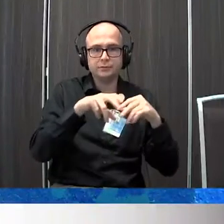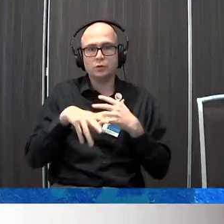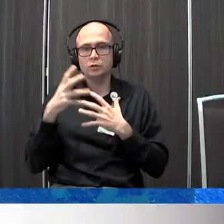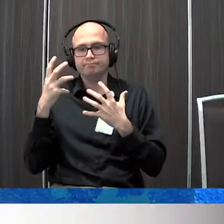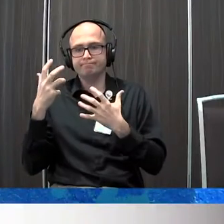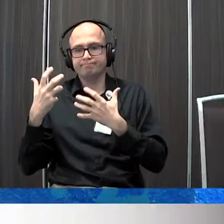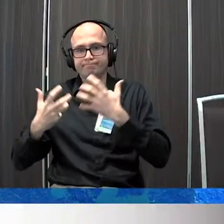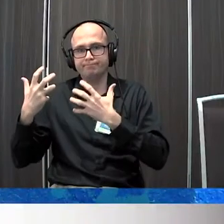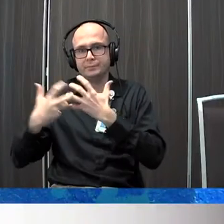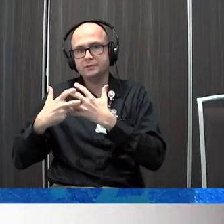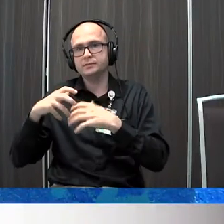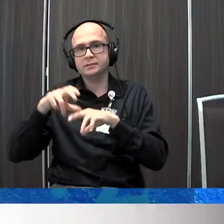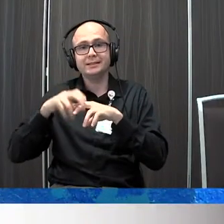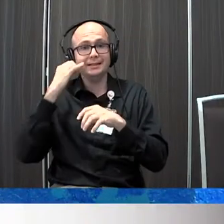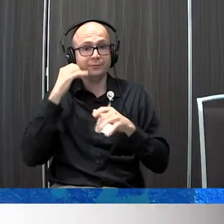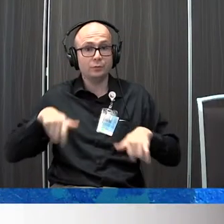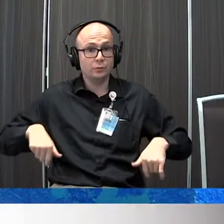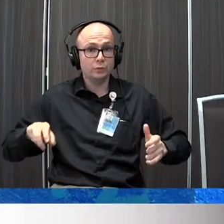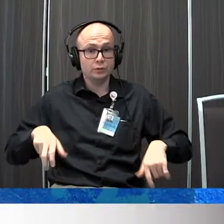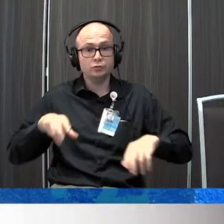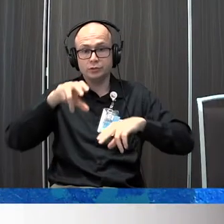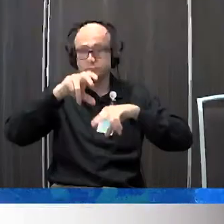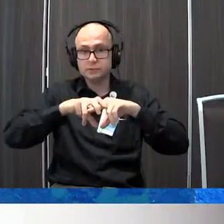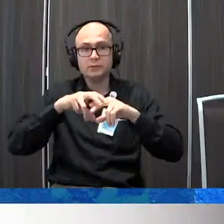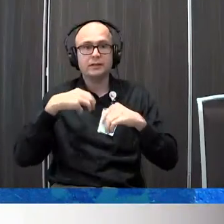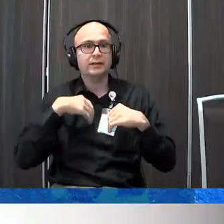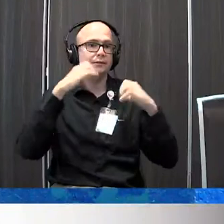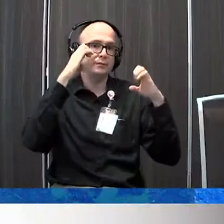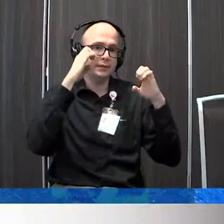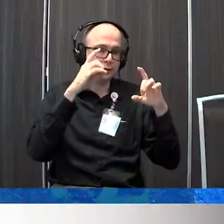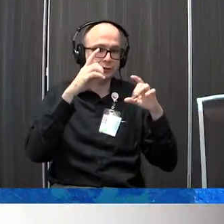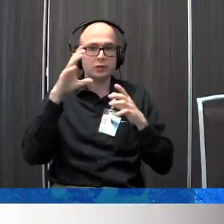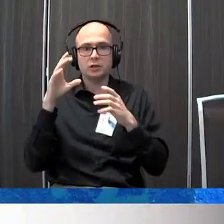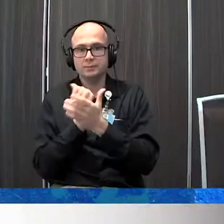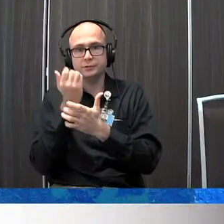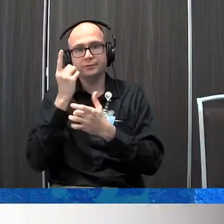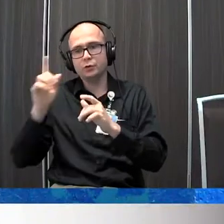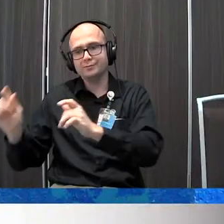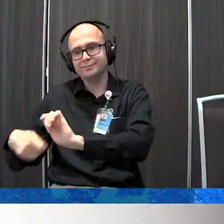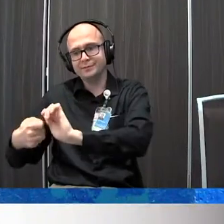and if they need to ride in a wheelchair that there is education and opportunity for tie downs